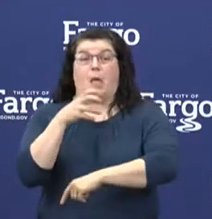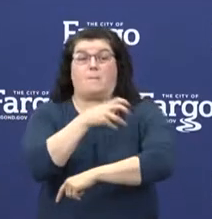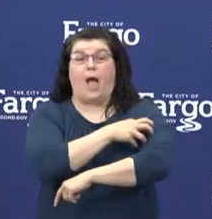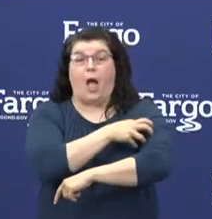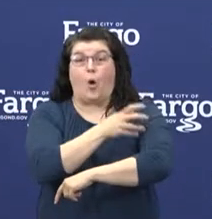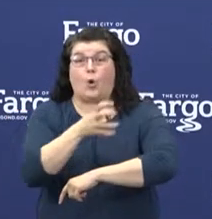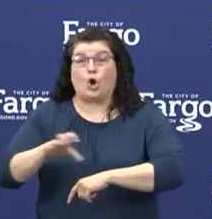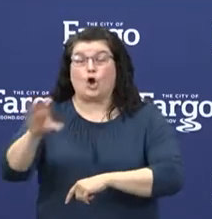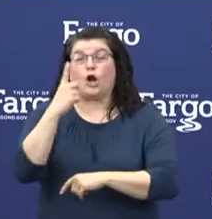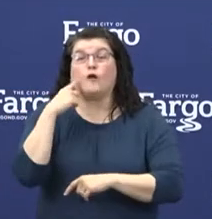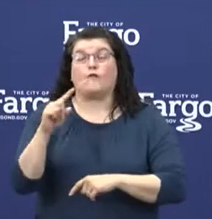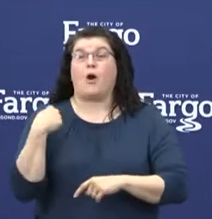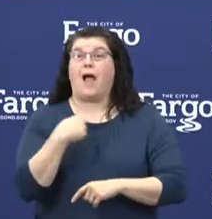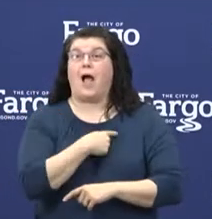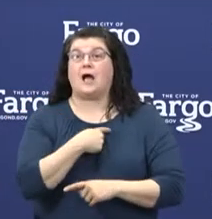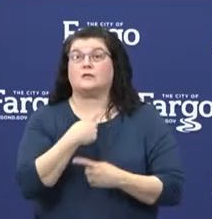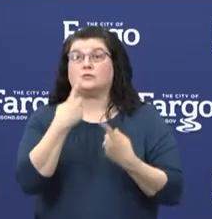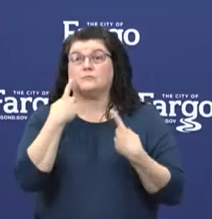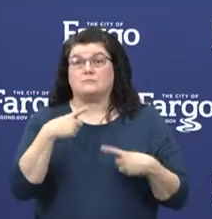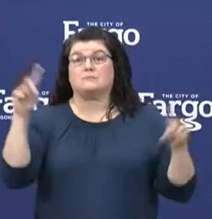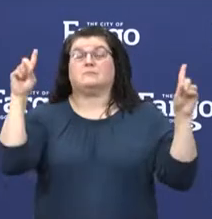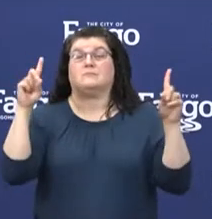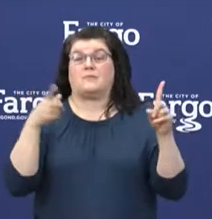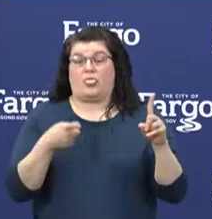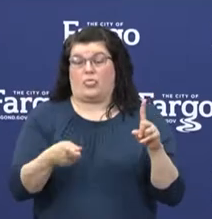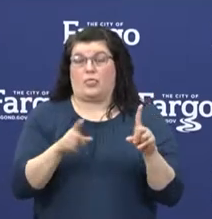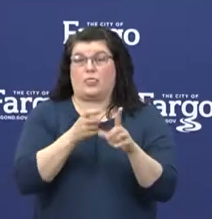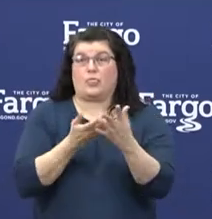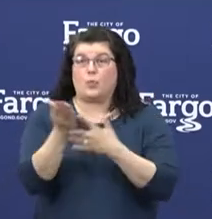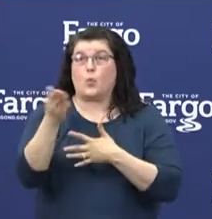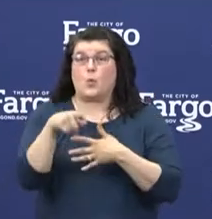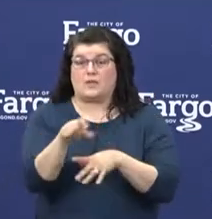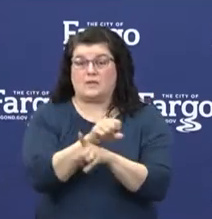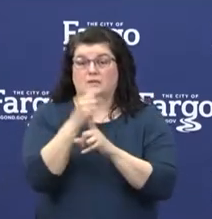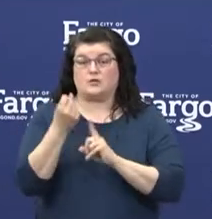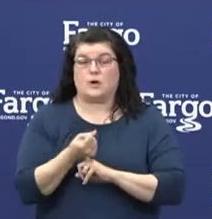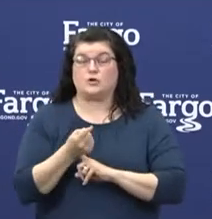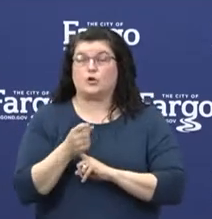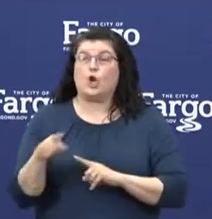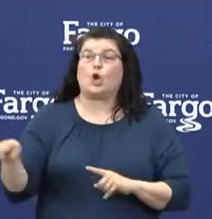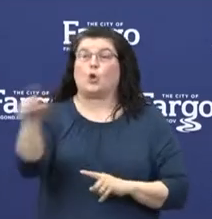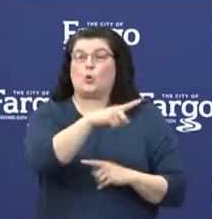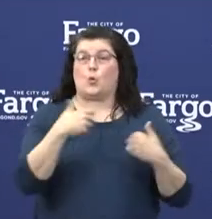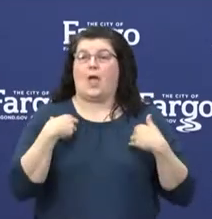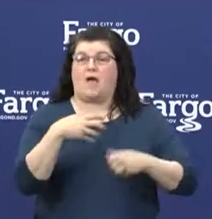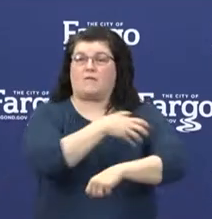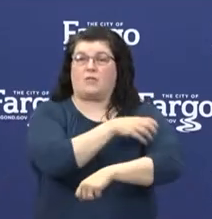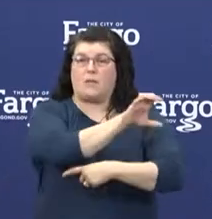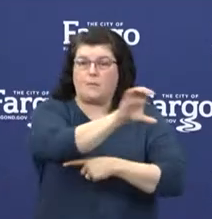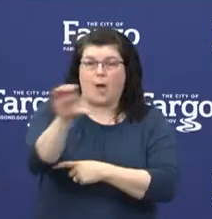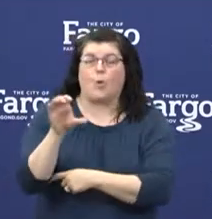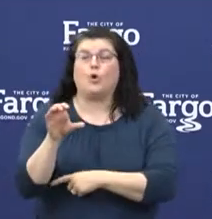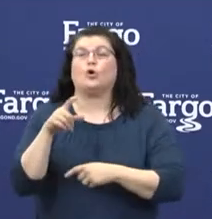has always been in your hands. Your family, your neighbors, coworkers.